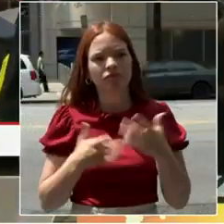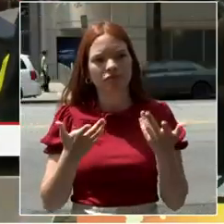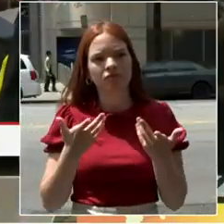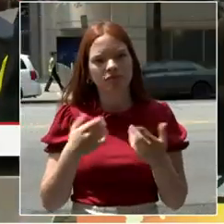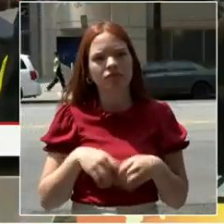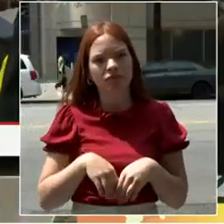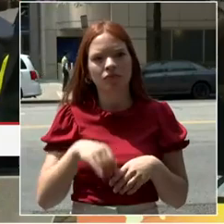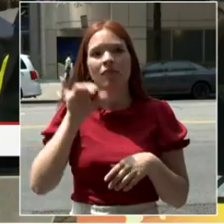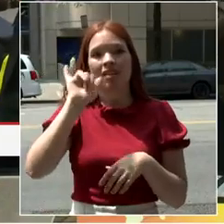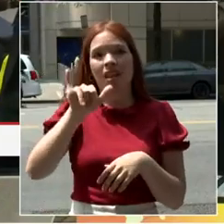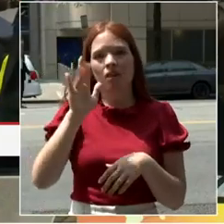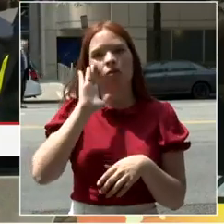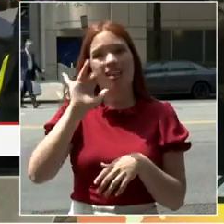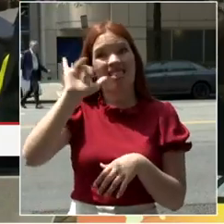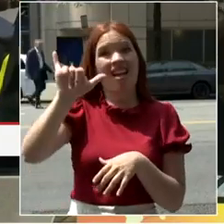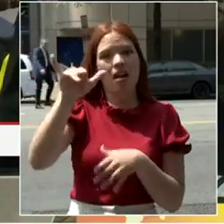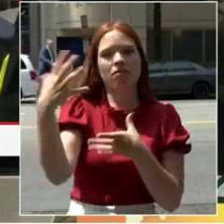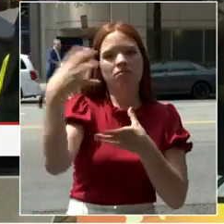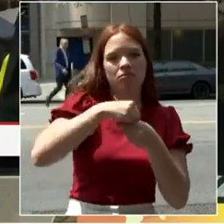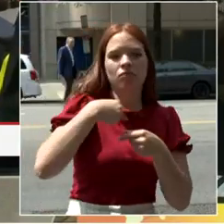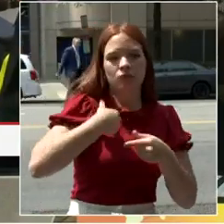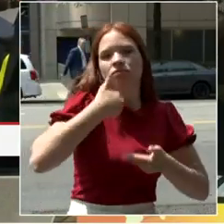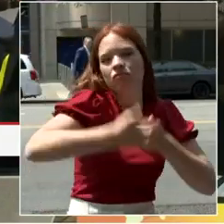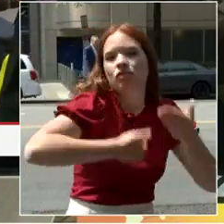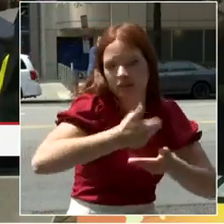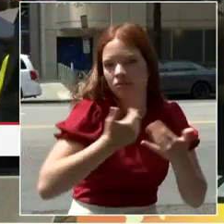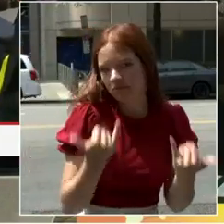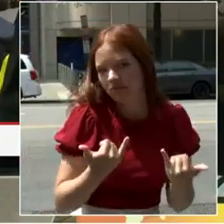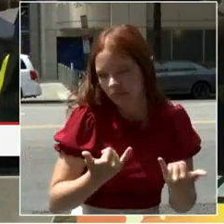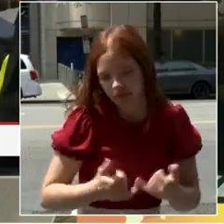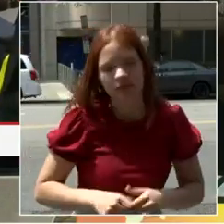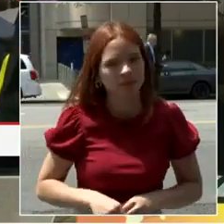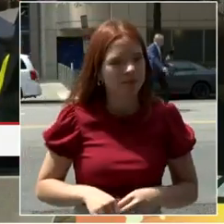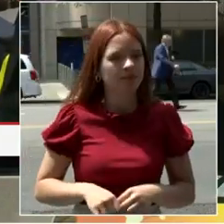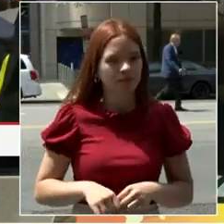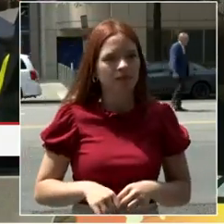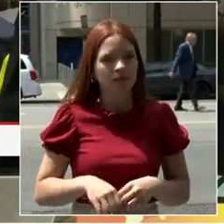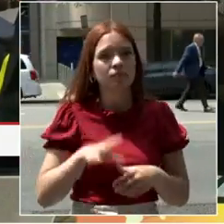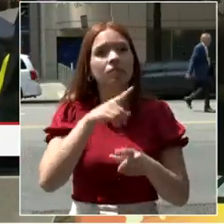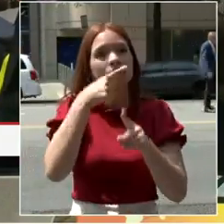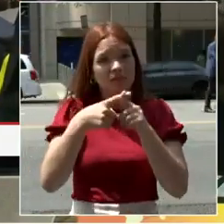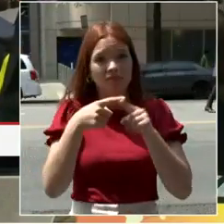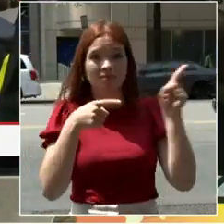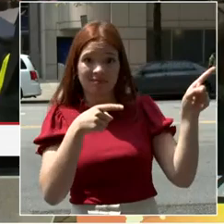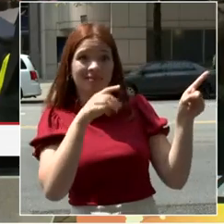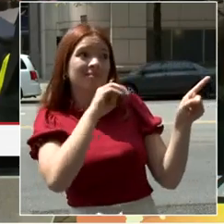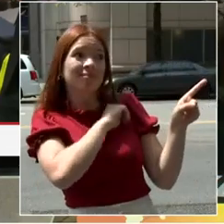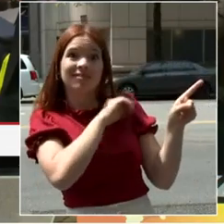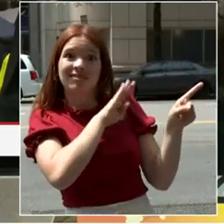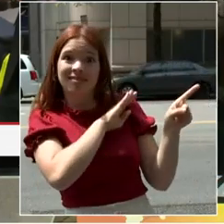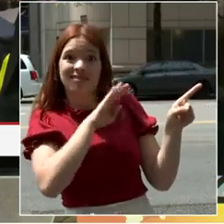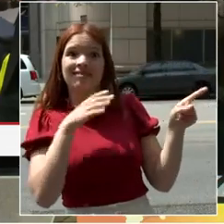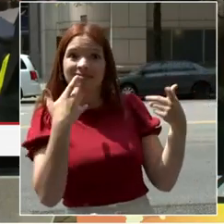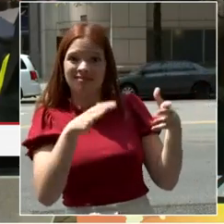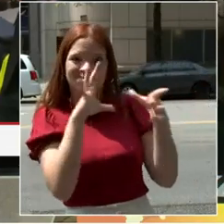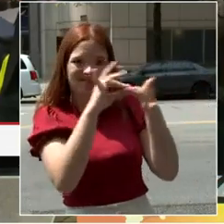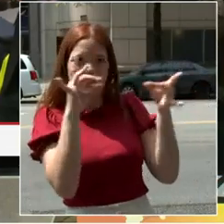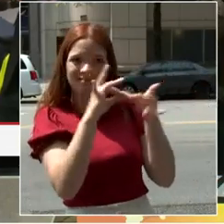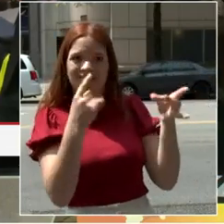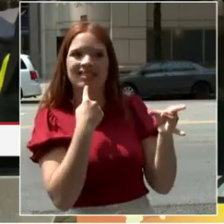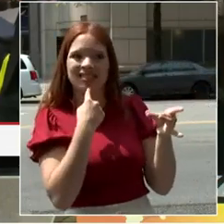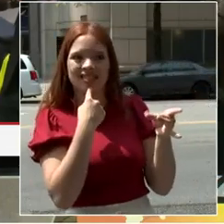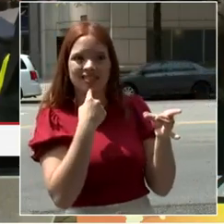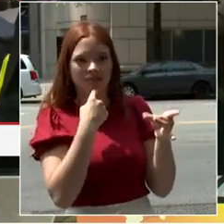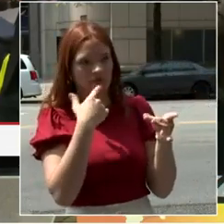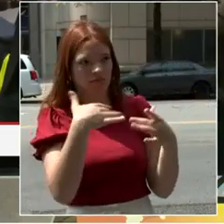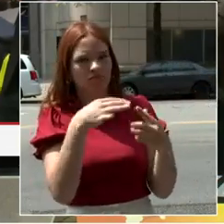beginning, as the mayor has noted, this is a once in a century opportunity to reshame. Our downtown to make it